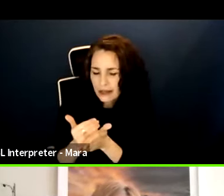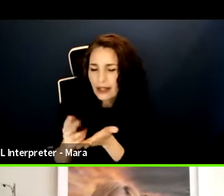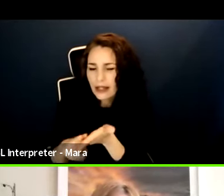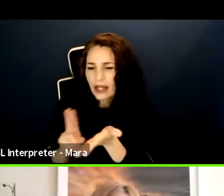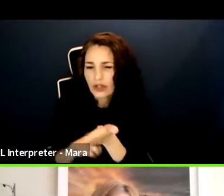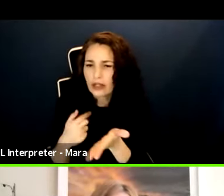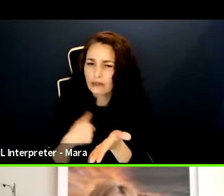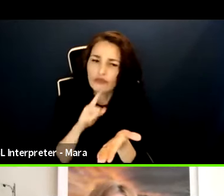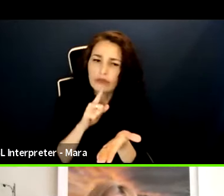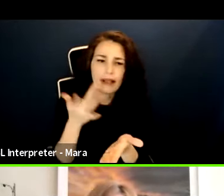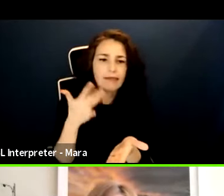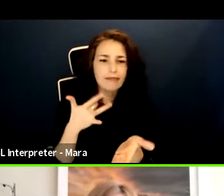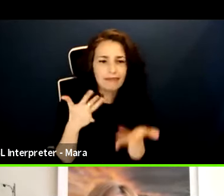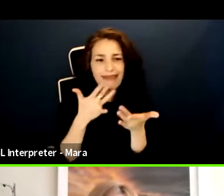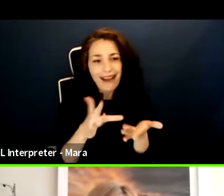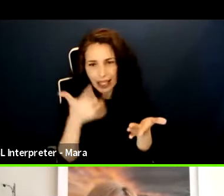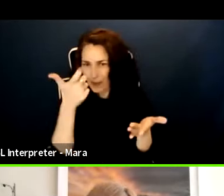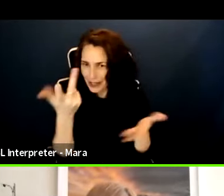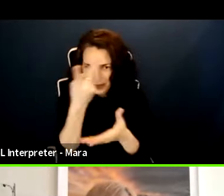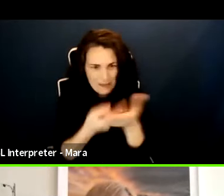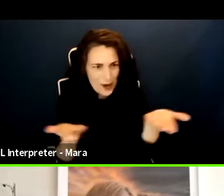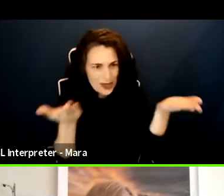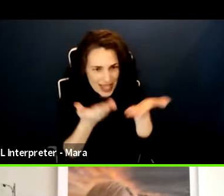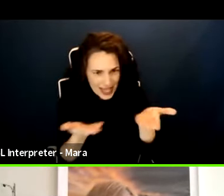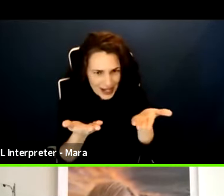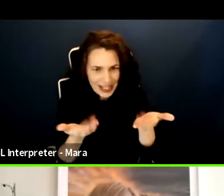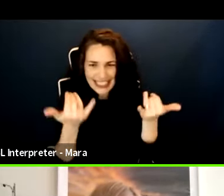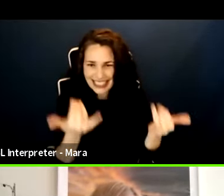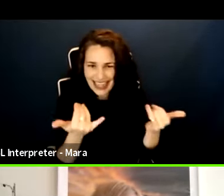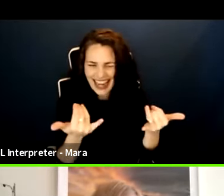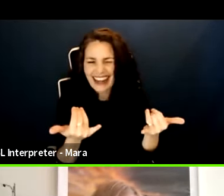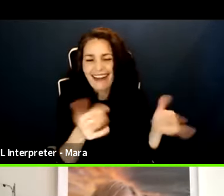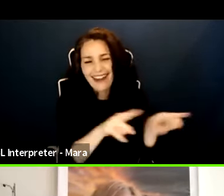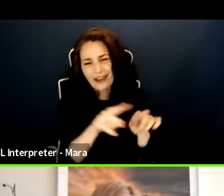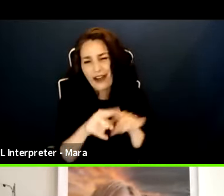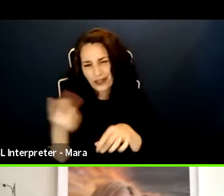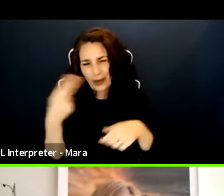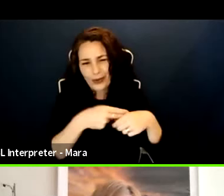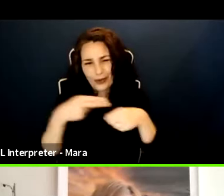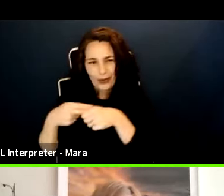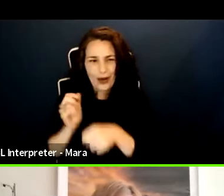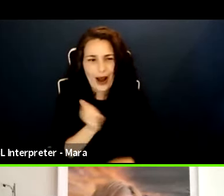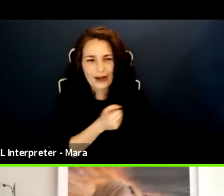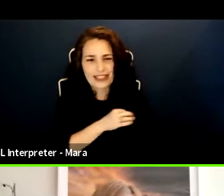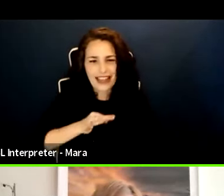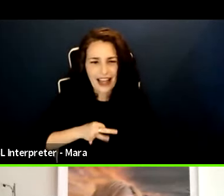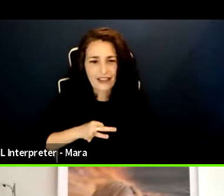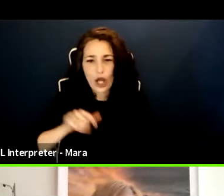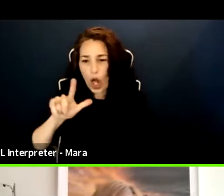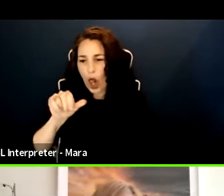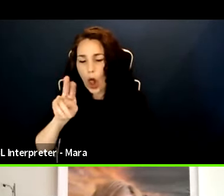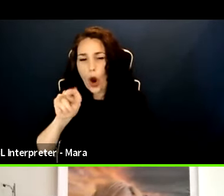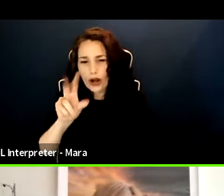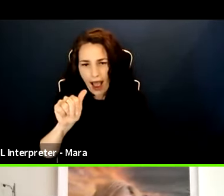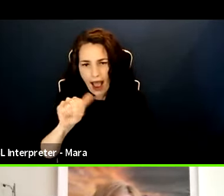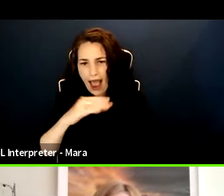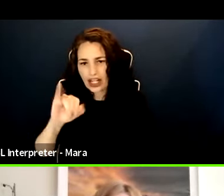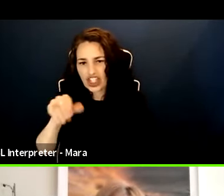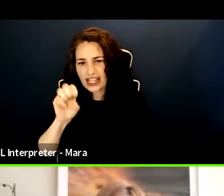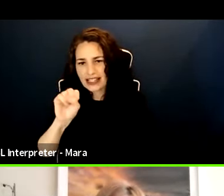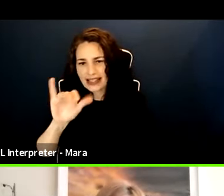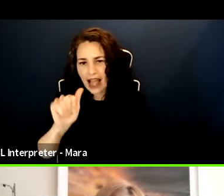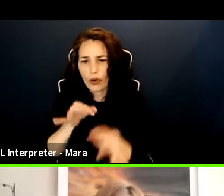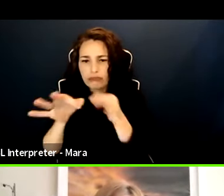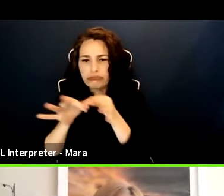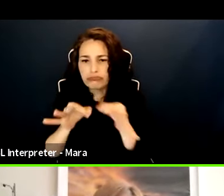have them on our staff, and we're very lucky to have them here today. So thank you. Jessica and Lorna are here to walk you through a presentation of our contracts